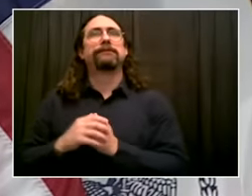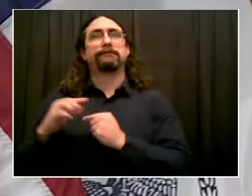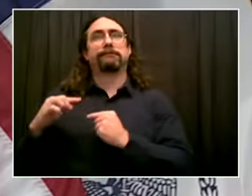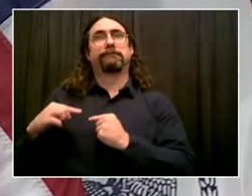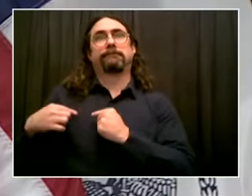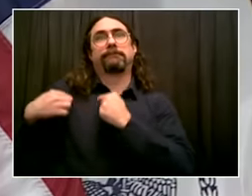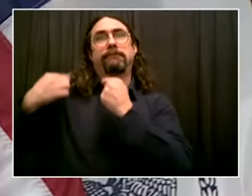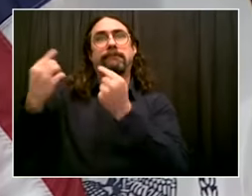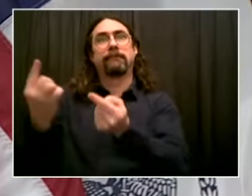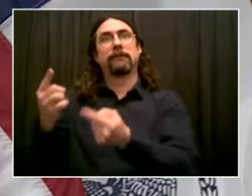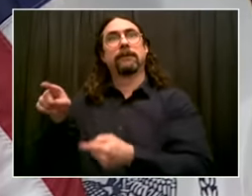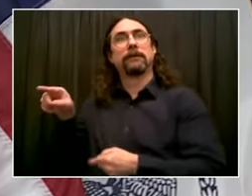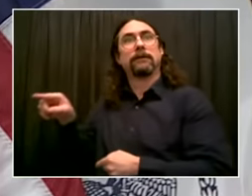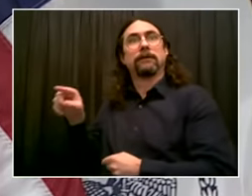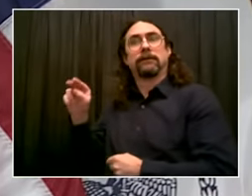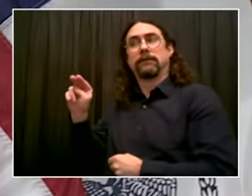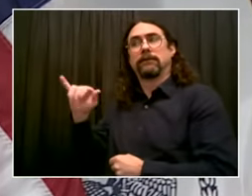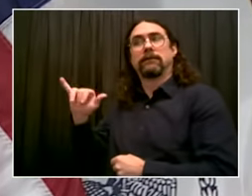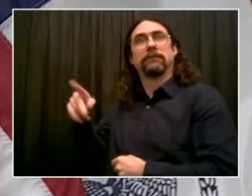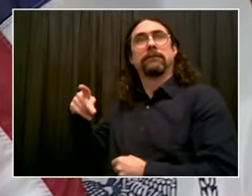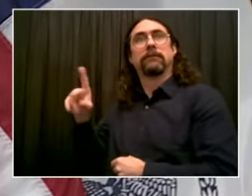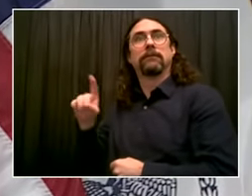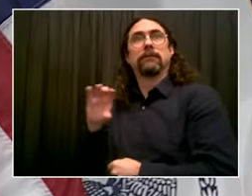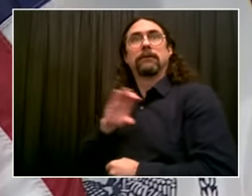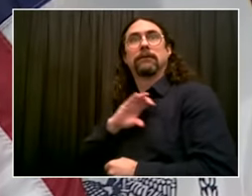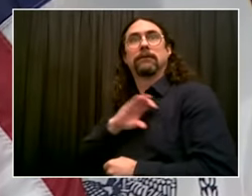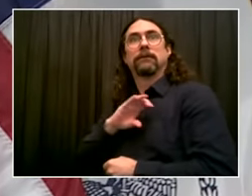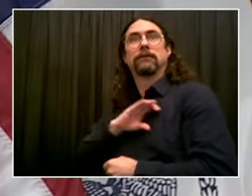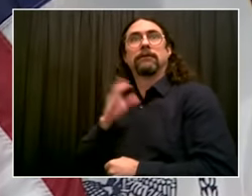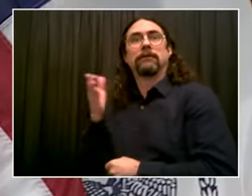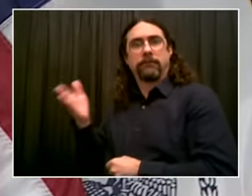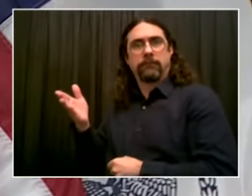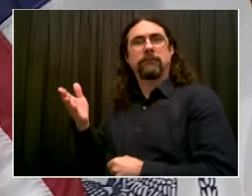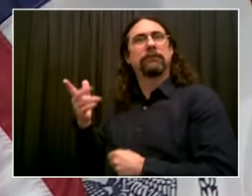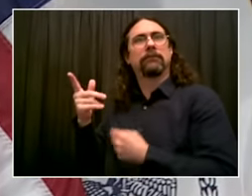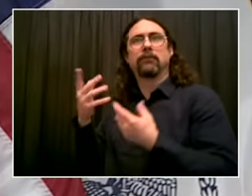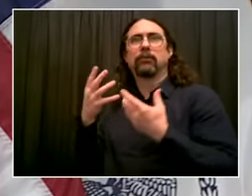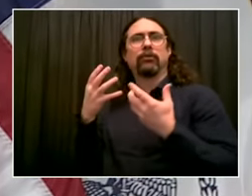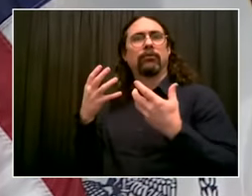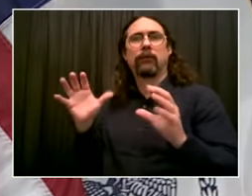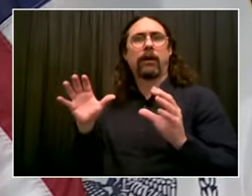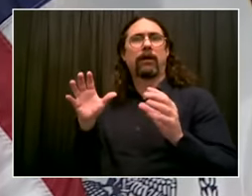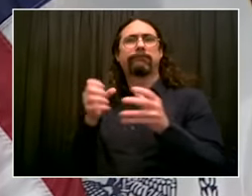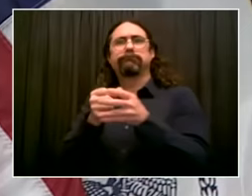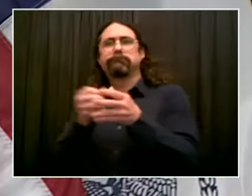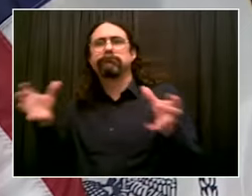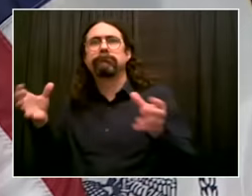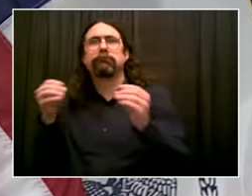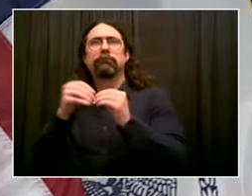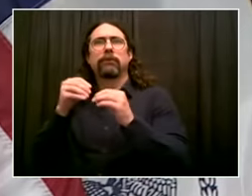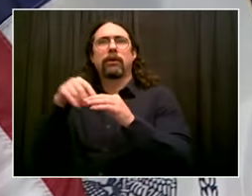be held accountable, what's your position at this point, given that you've likely prevailed in the in the structure argument?